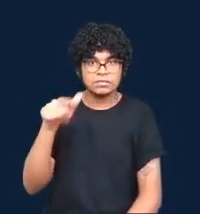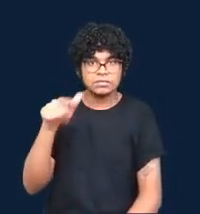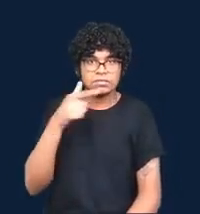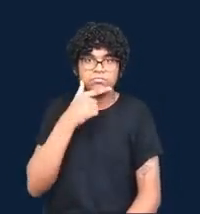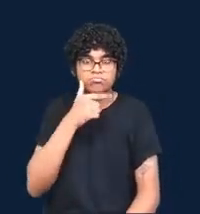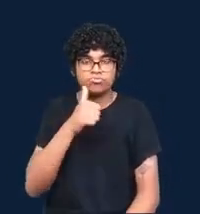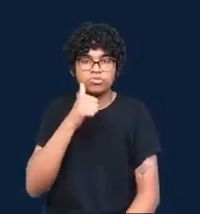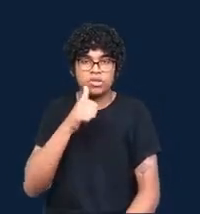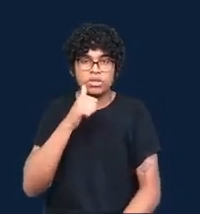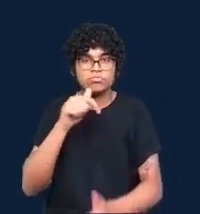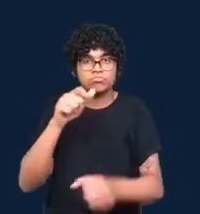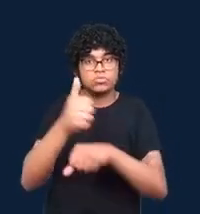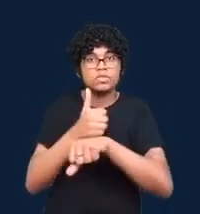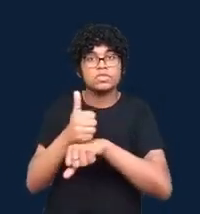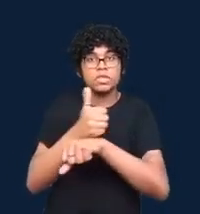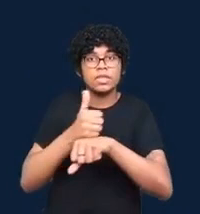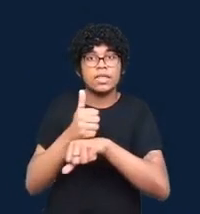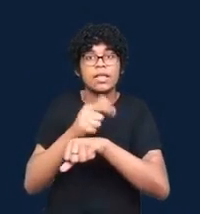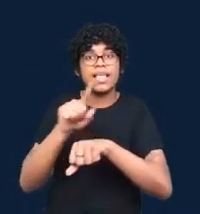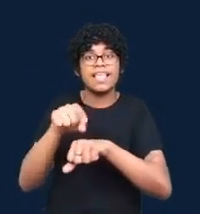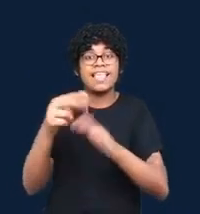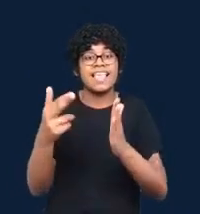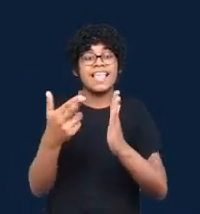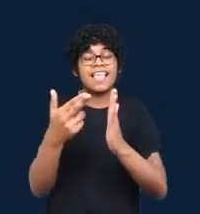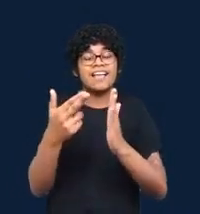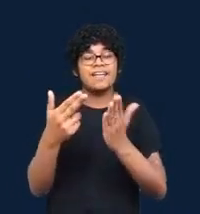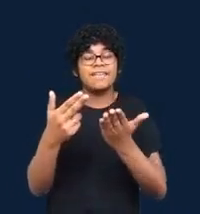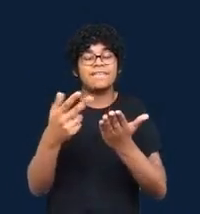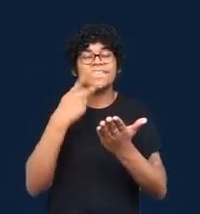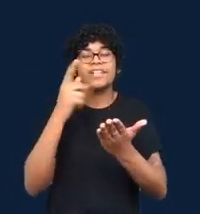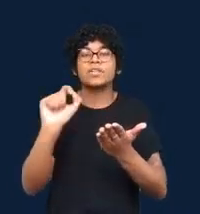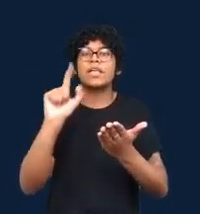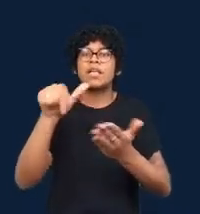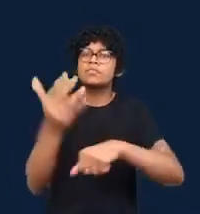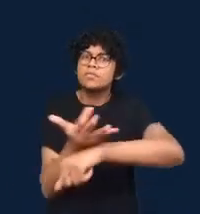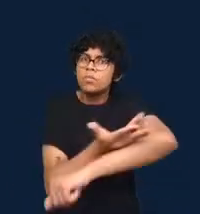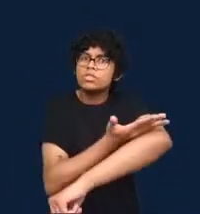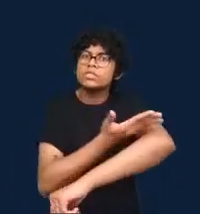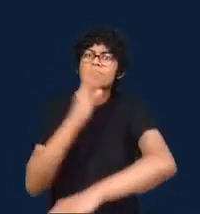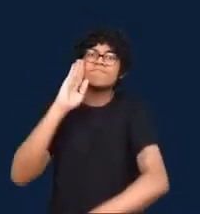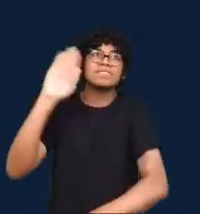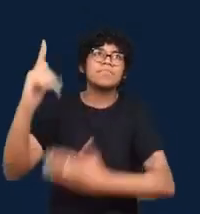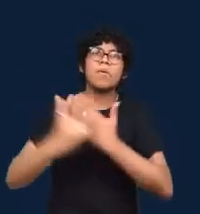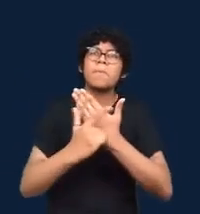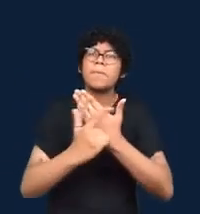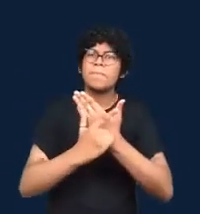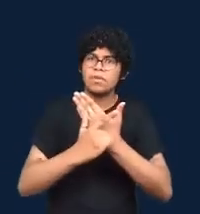people's everyday engagements with news data visualizations, which their research highlights.